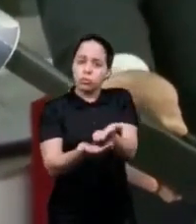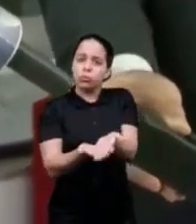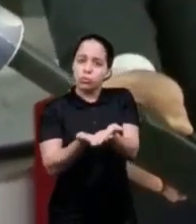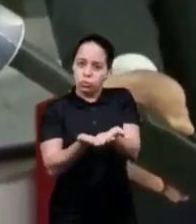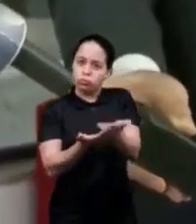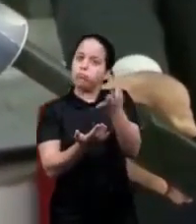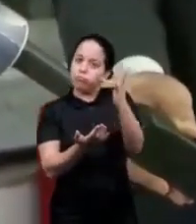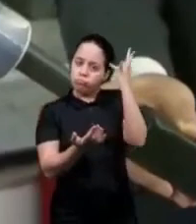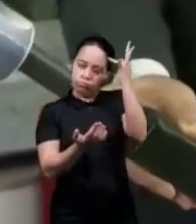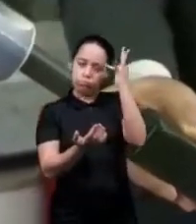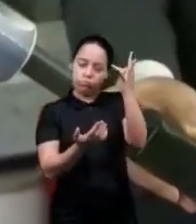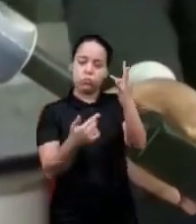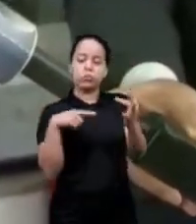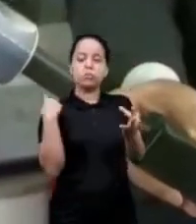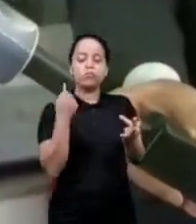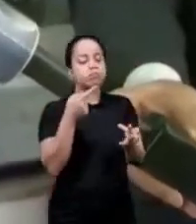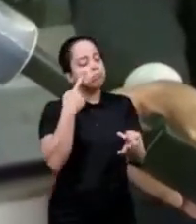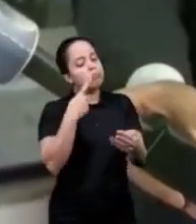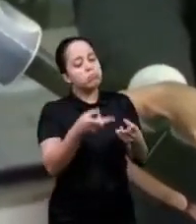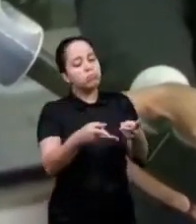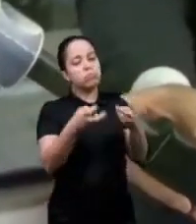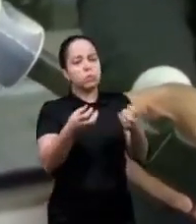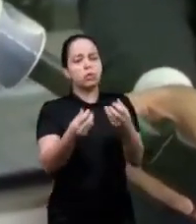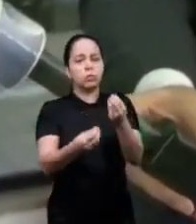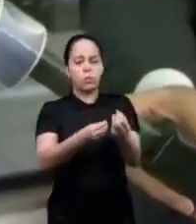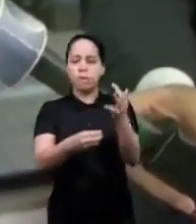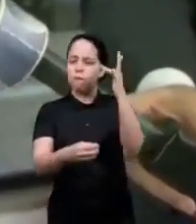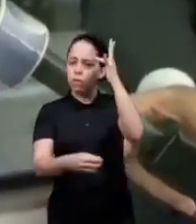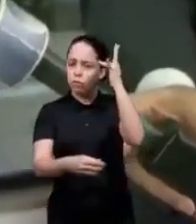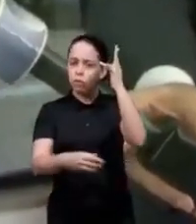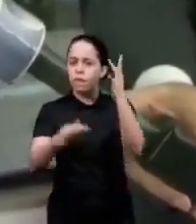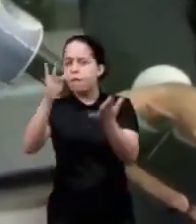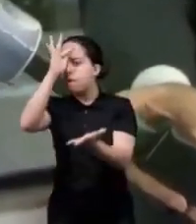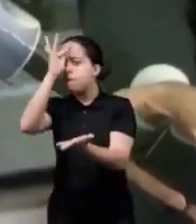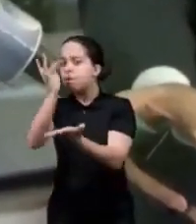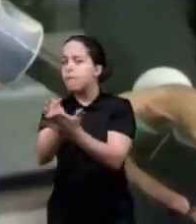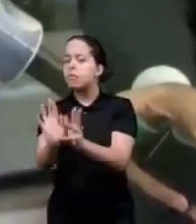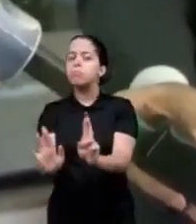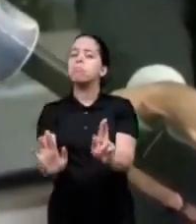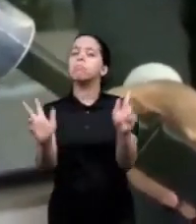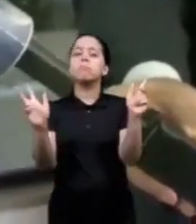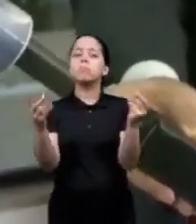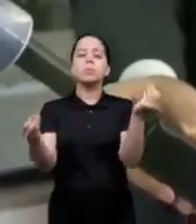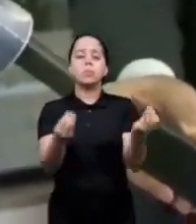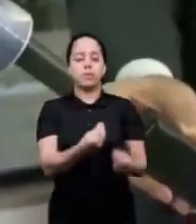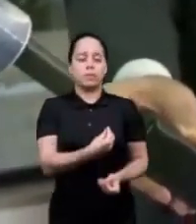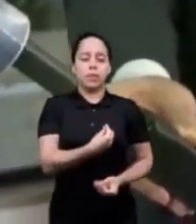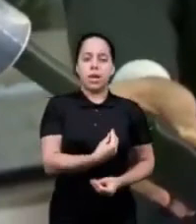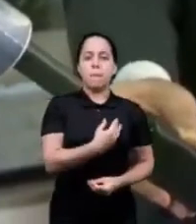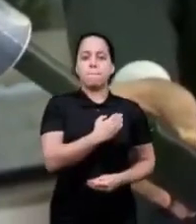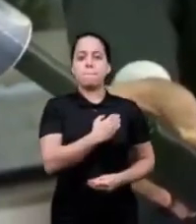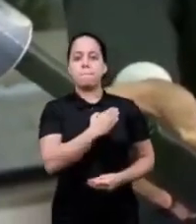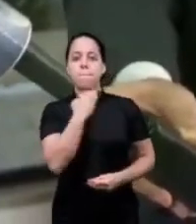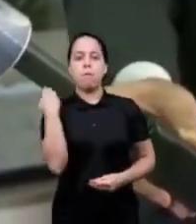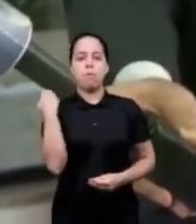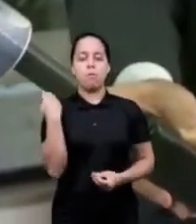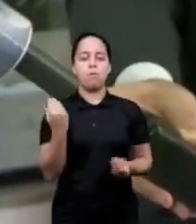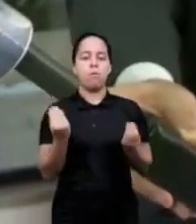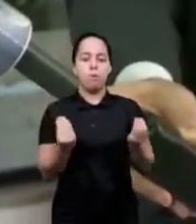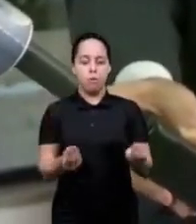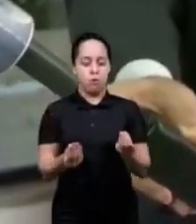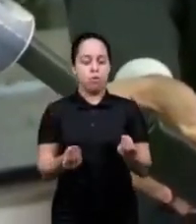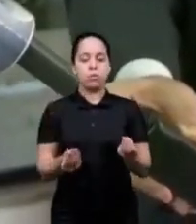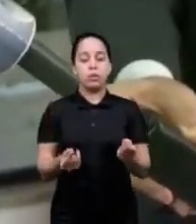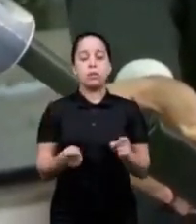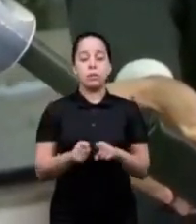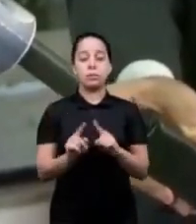is the difference between philosophy and life and death where you're going to see about the